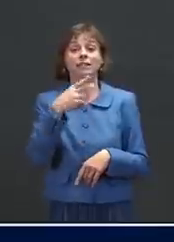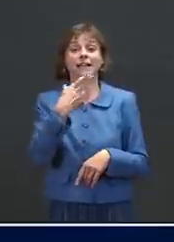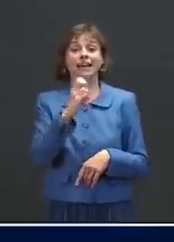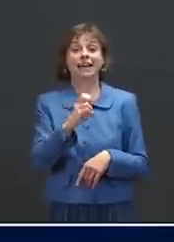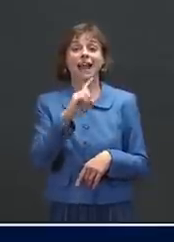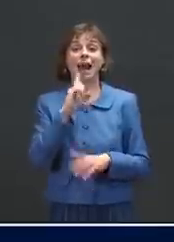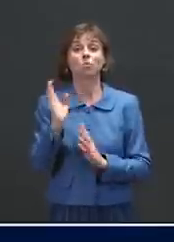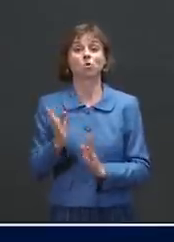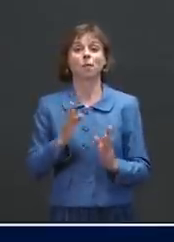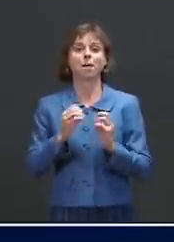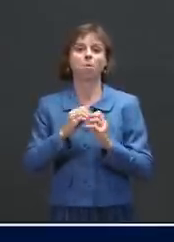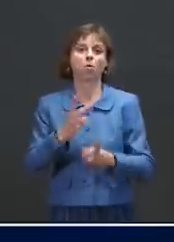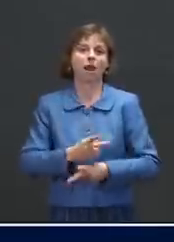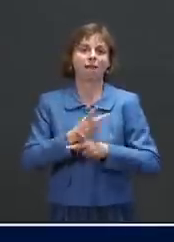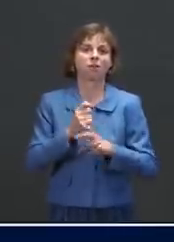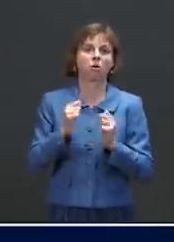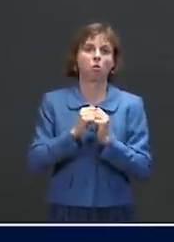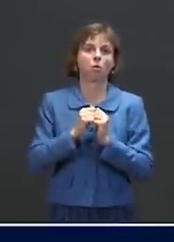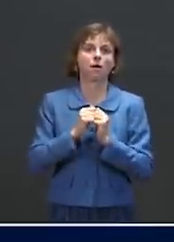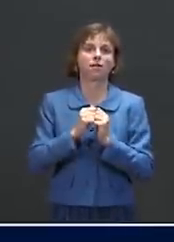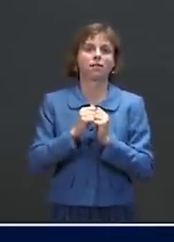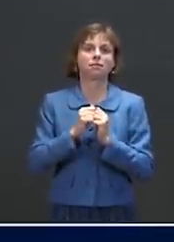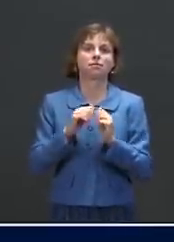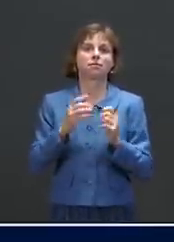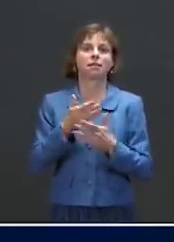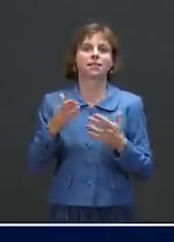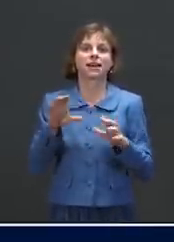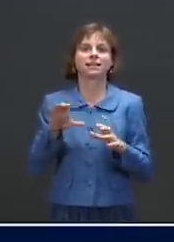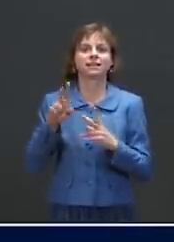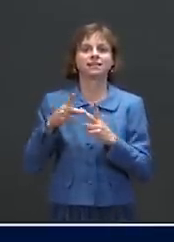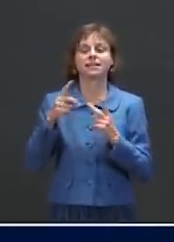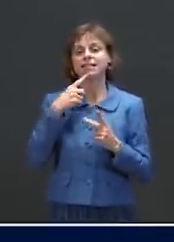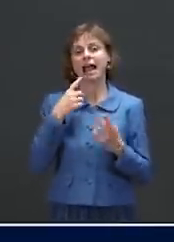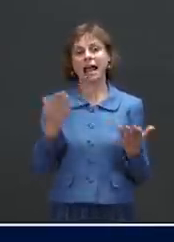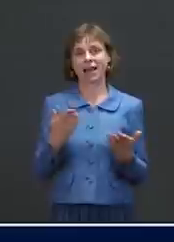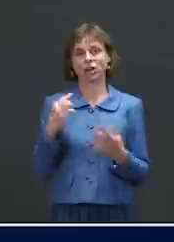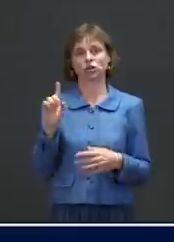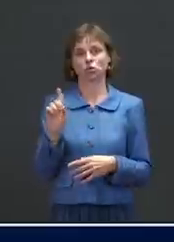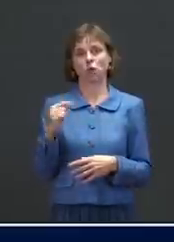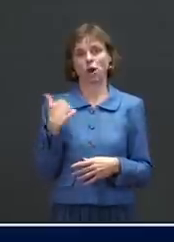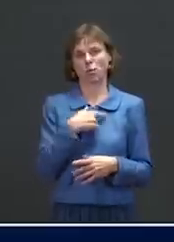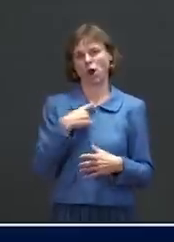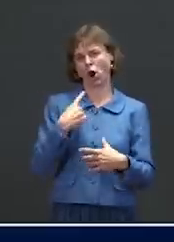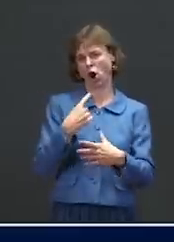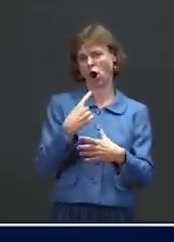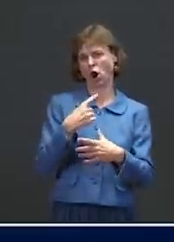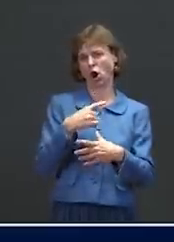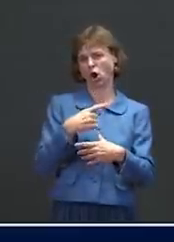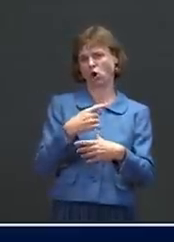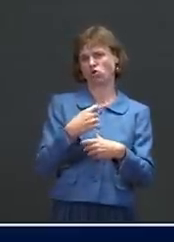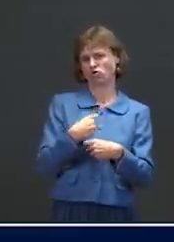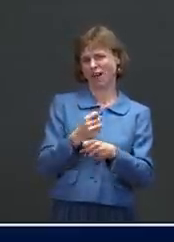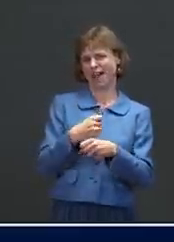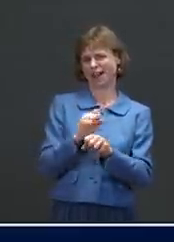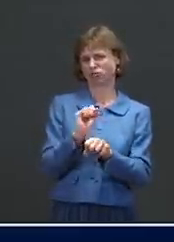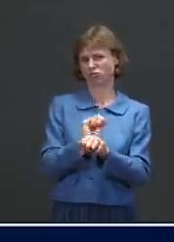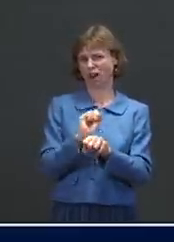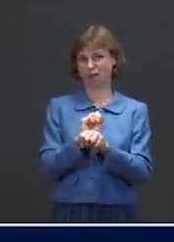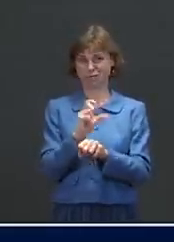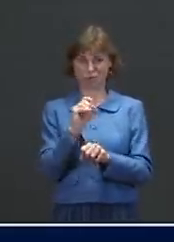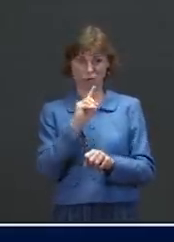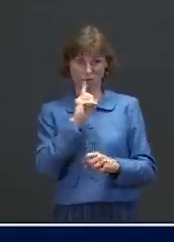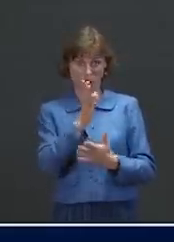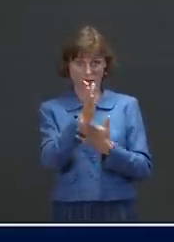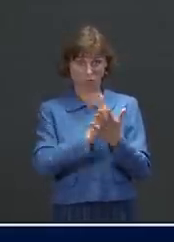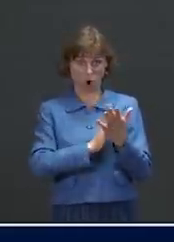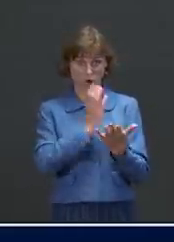carefully with the thing that he did second by saying, here's where we are creating the jobs. So there's partial evidence